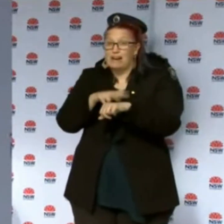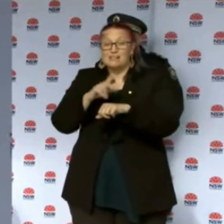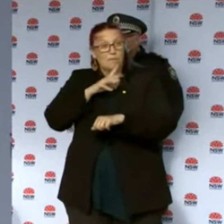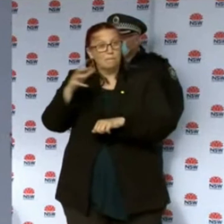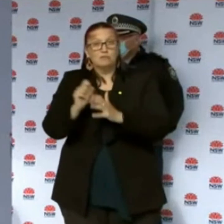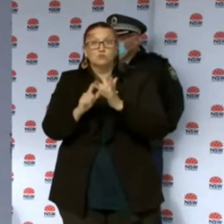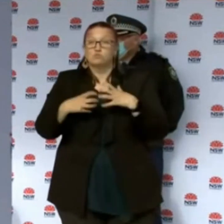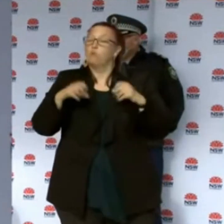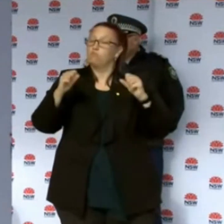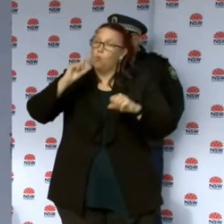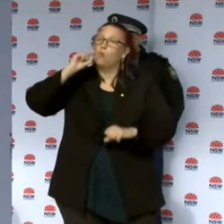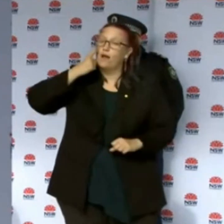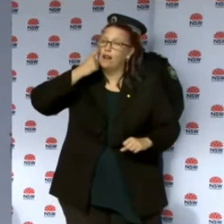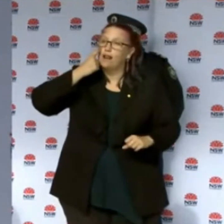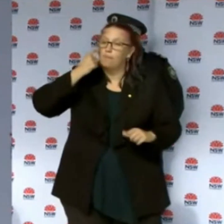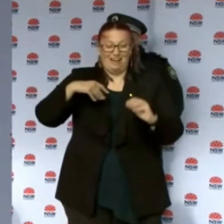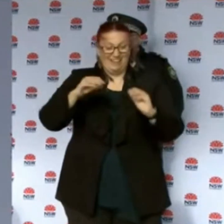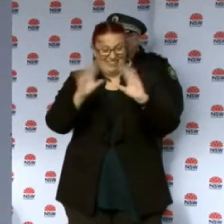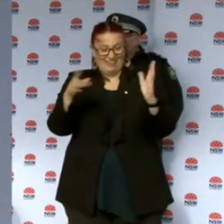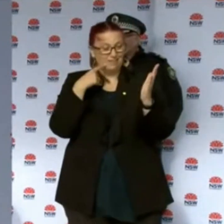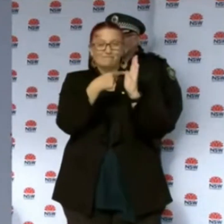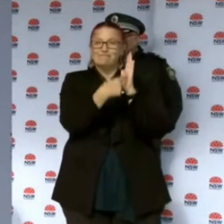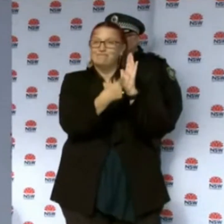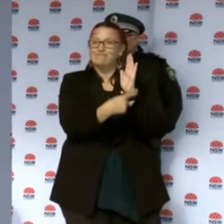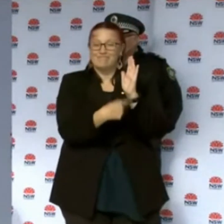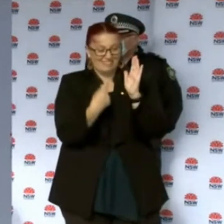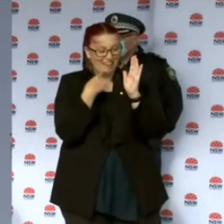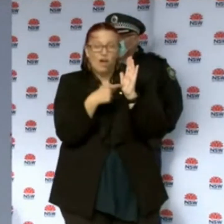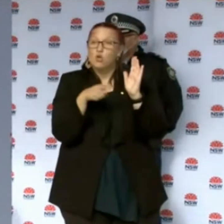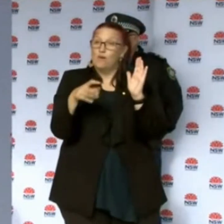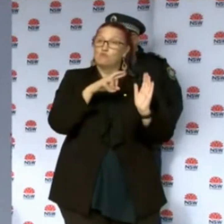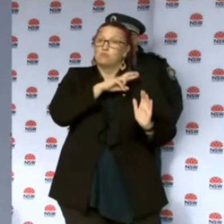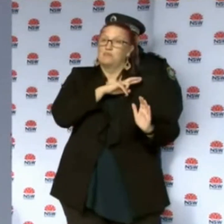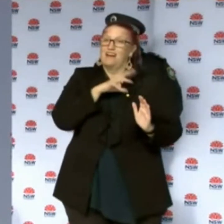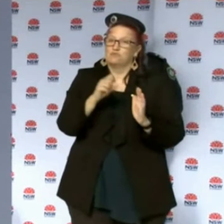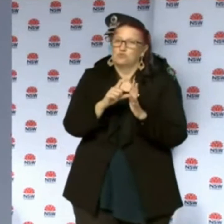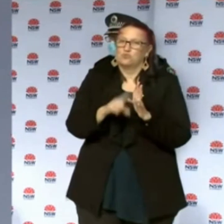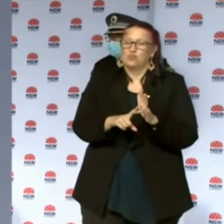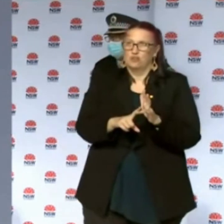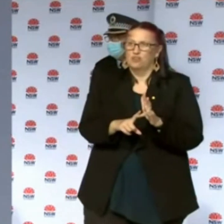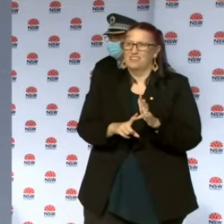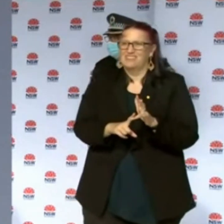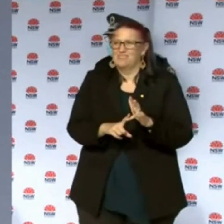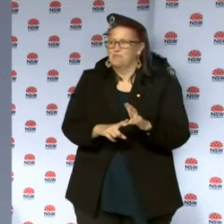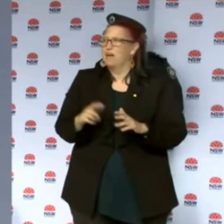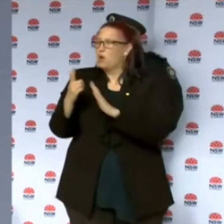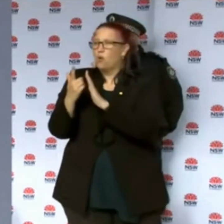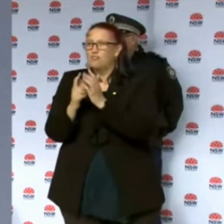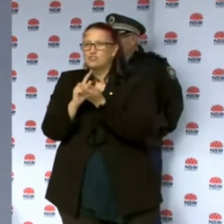me make it clear, it is in black and white what people's responsibilities and obligations are. Okay.